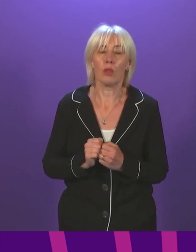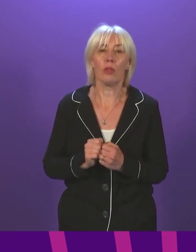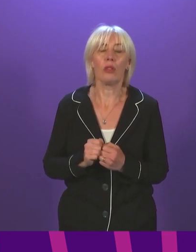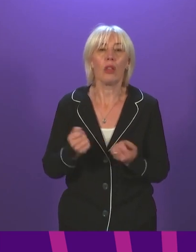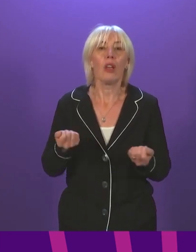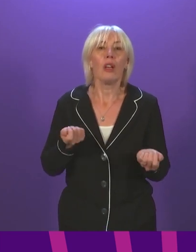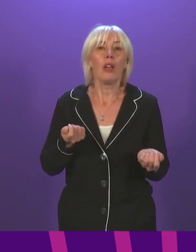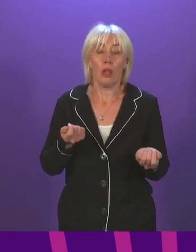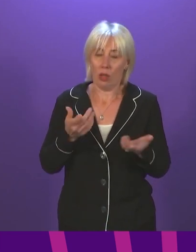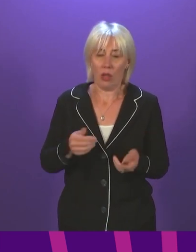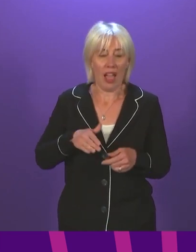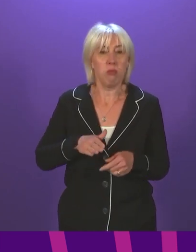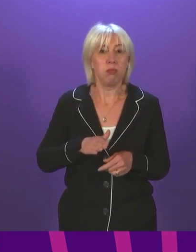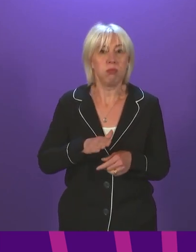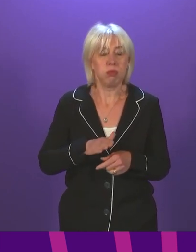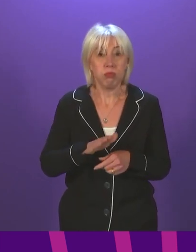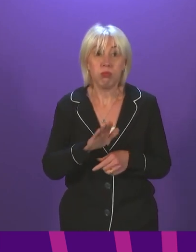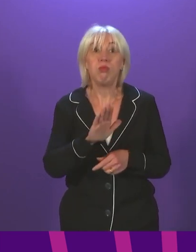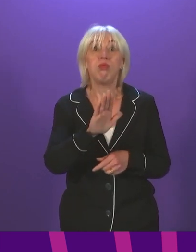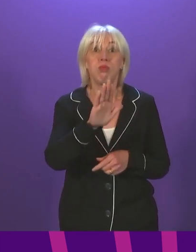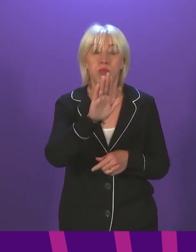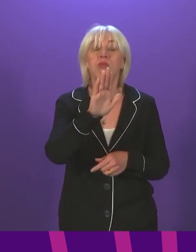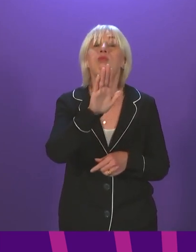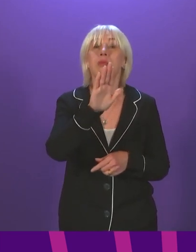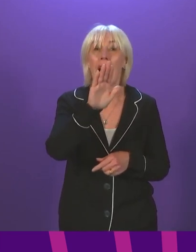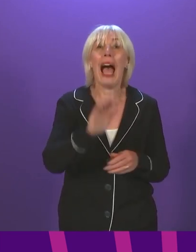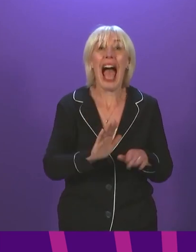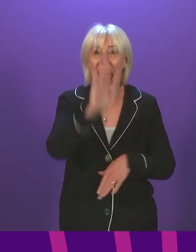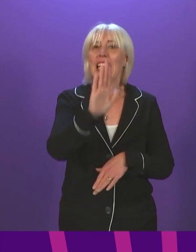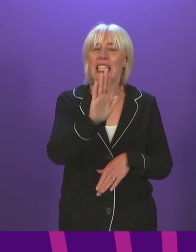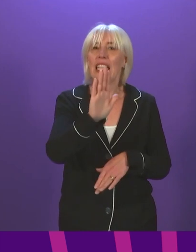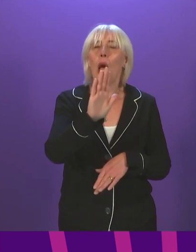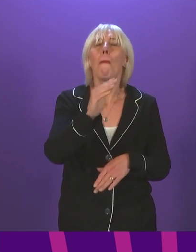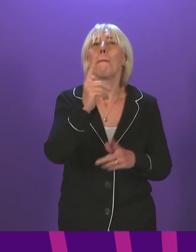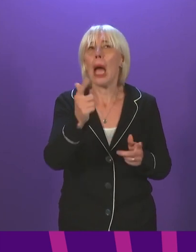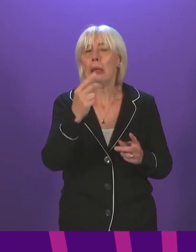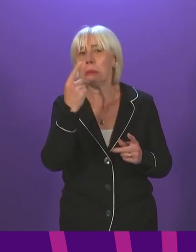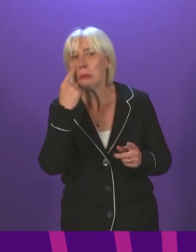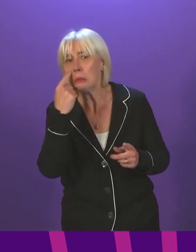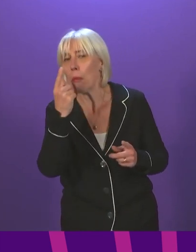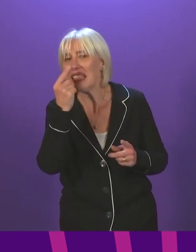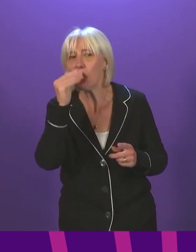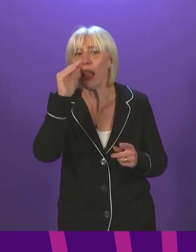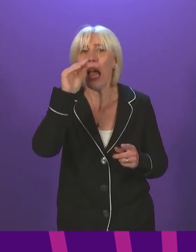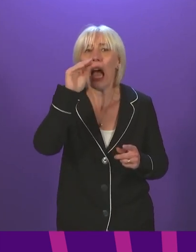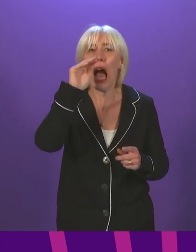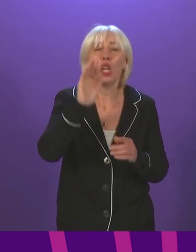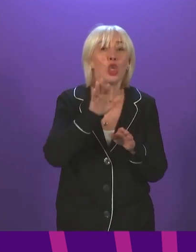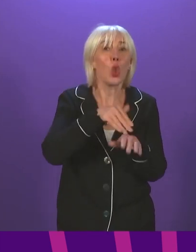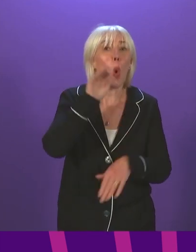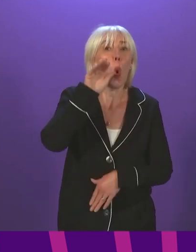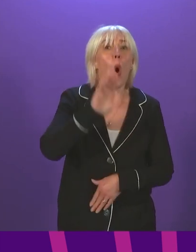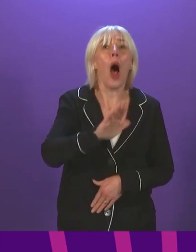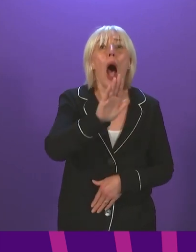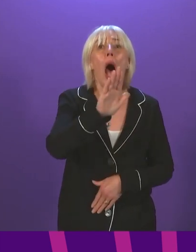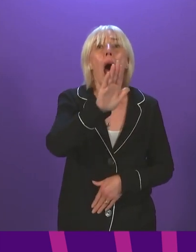of infection in Scotland remains too high, there are continuing signs that the recent spike in cases is now slowing down. Indeed, we are now